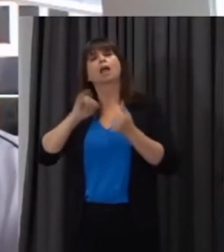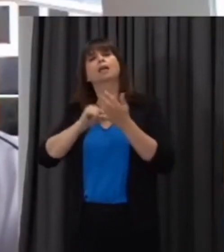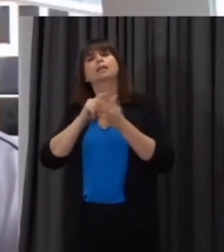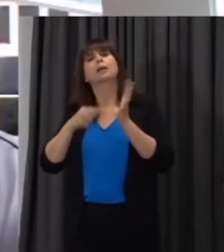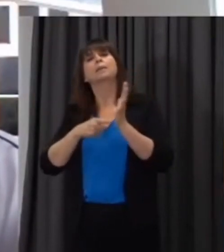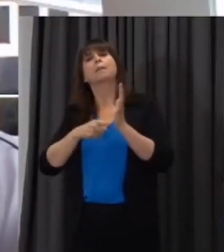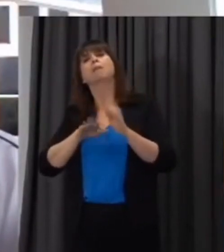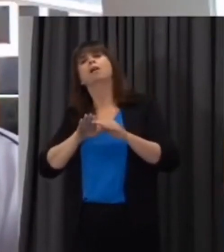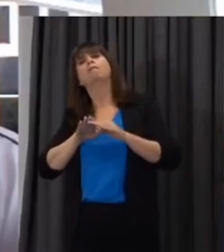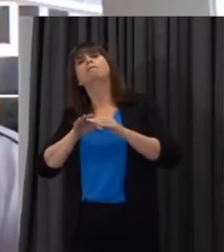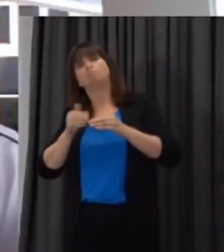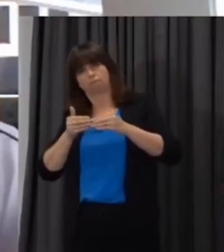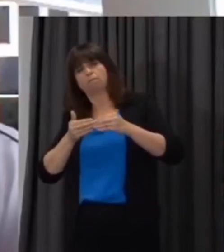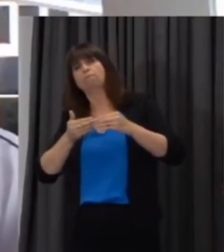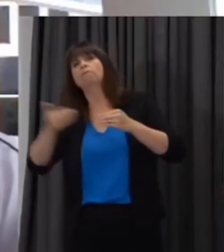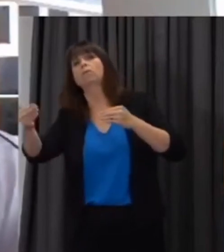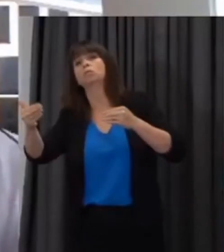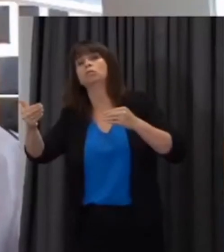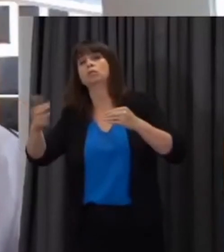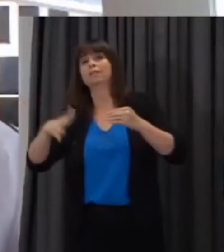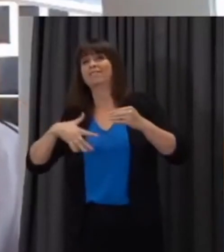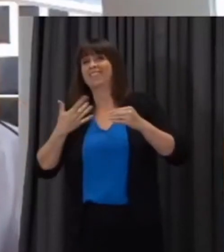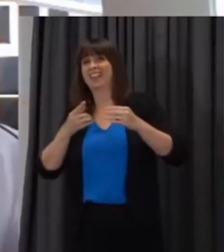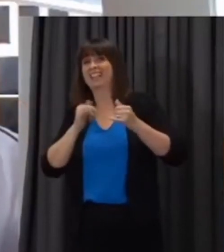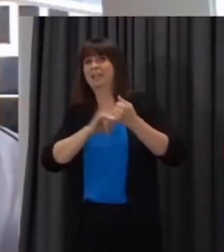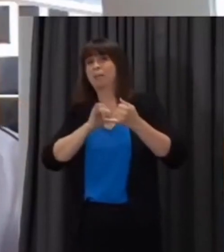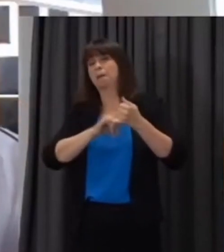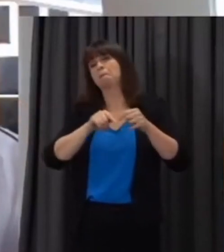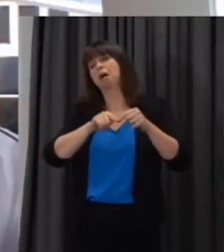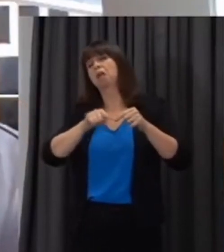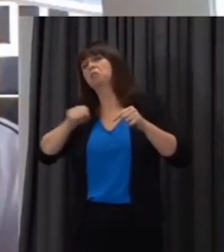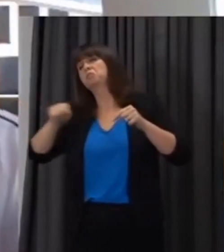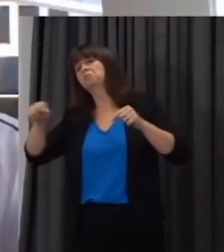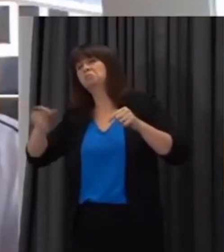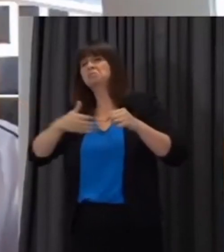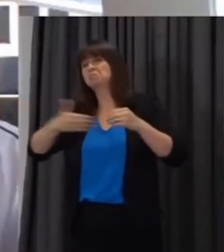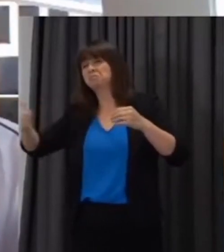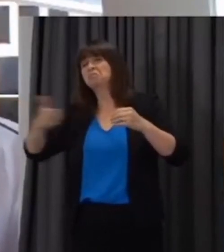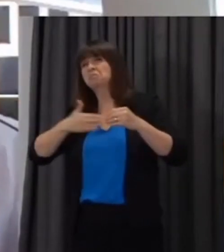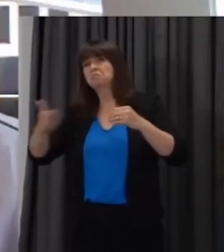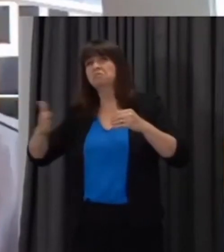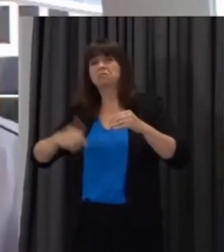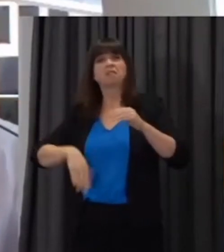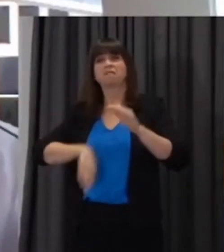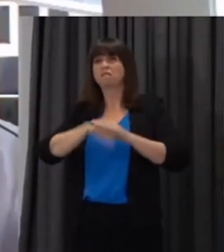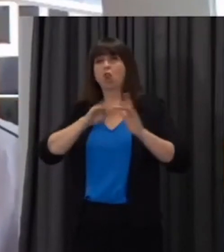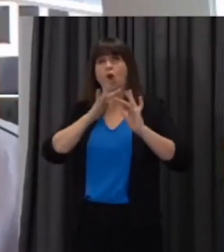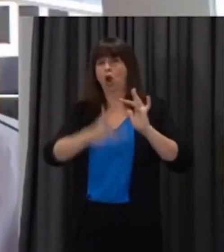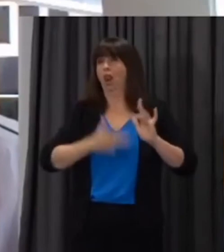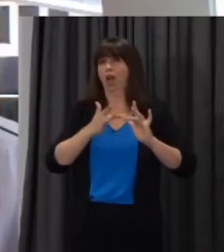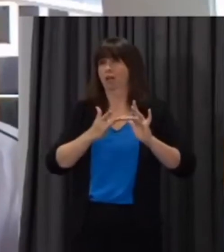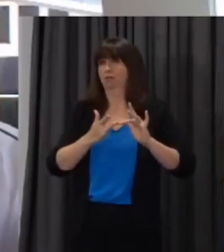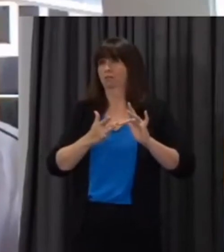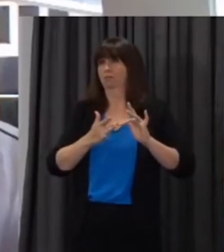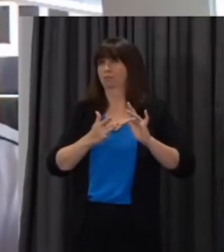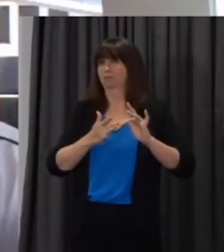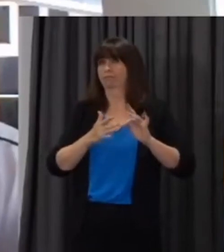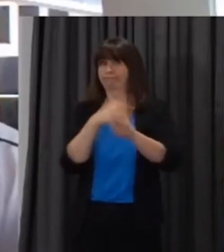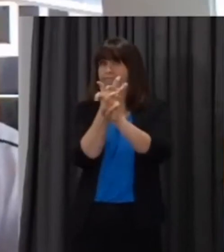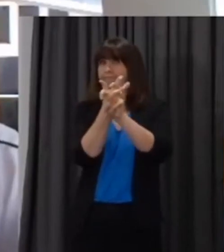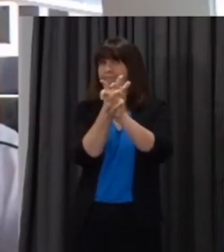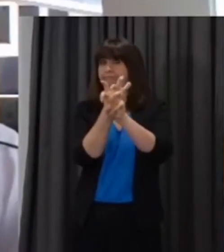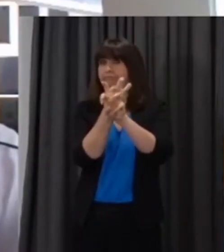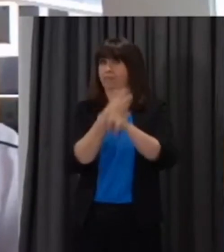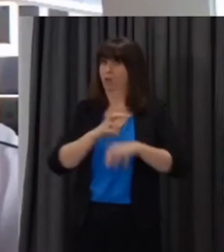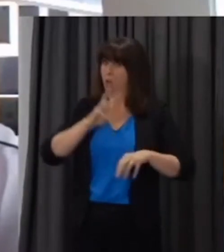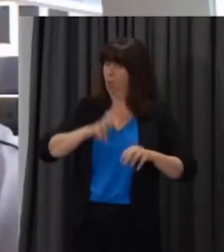and stated that for the whole academic year or at least part of it uh all teaching will be online so do you expect welsh